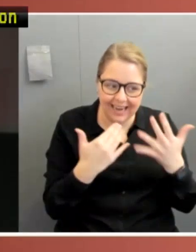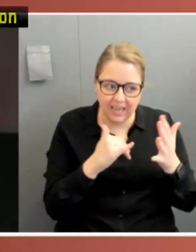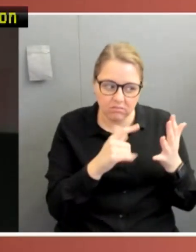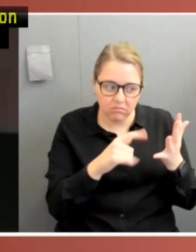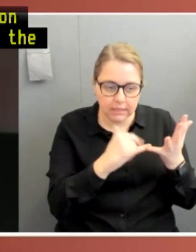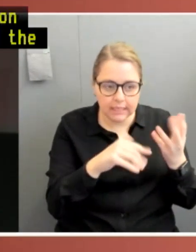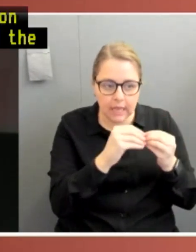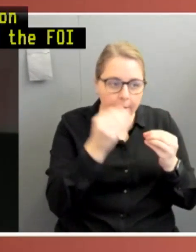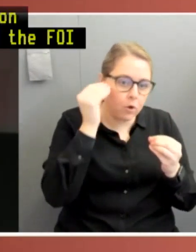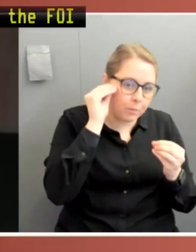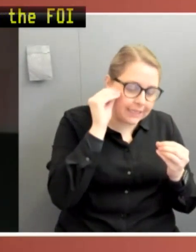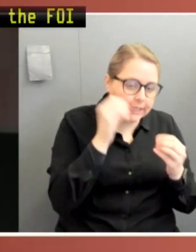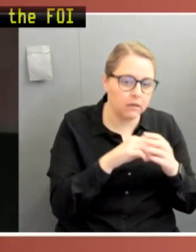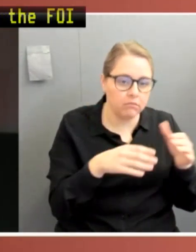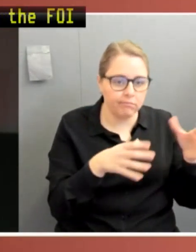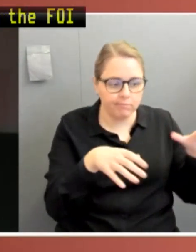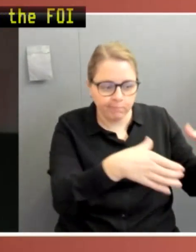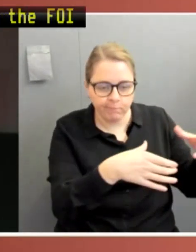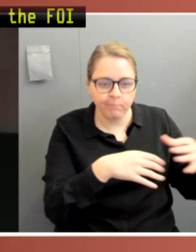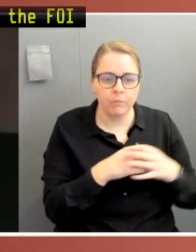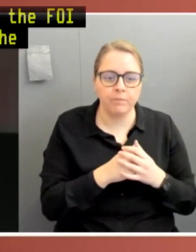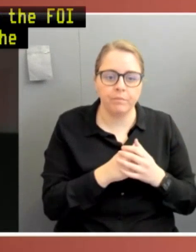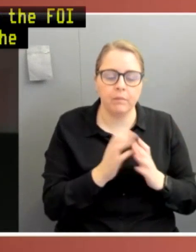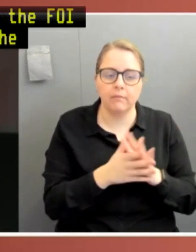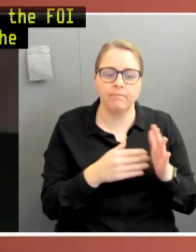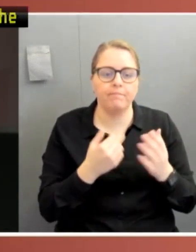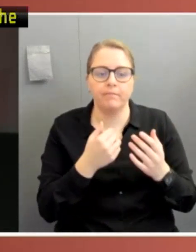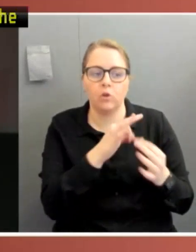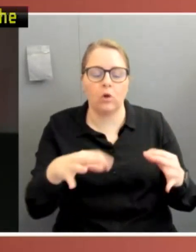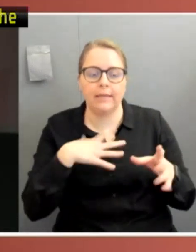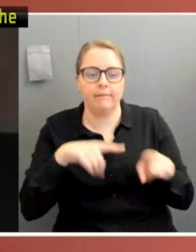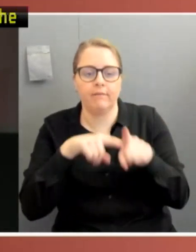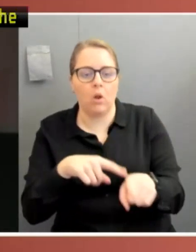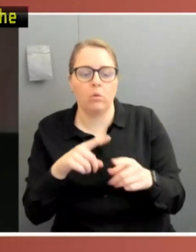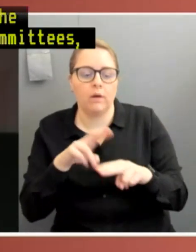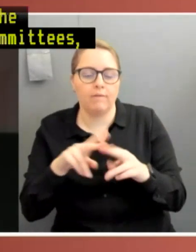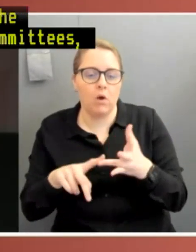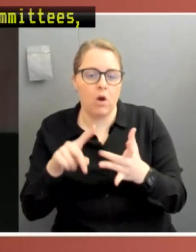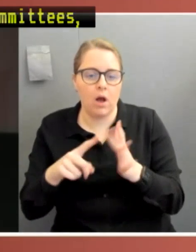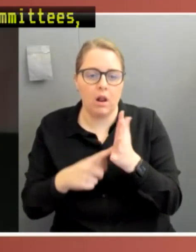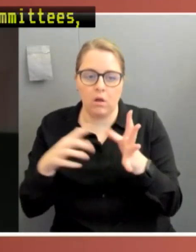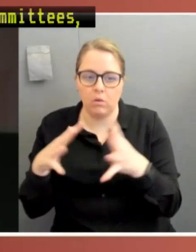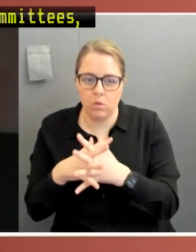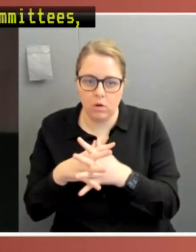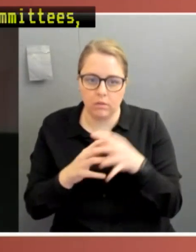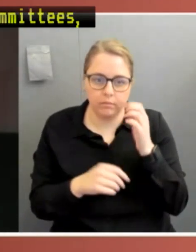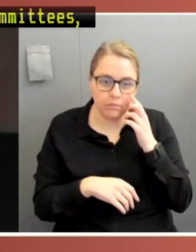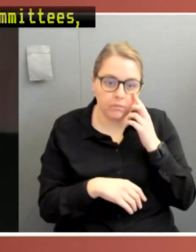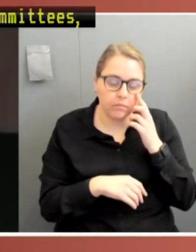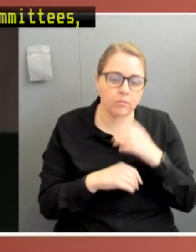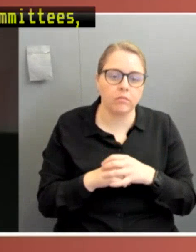a blanket exemption from FOI law. A Government Committee recommended the bill be passed over the objections of Labor, the Greens and Senator Patrick.